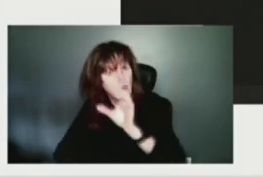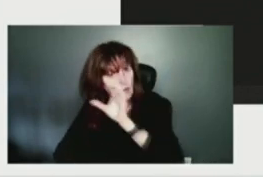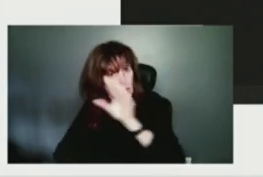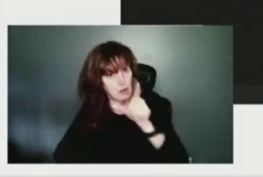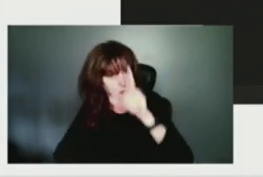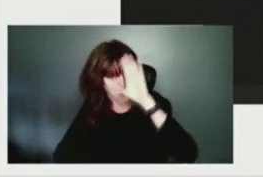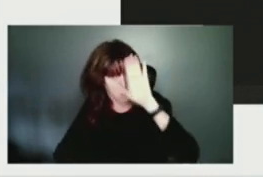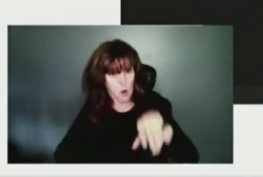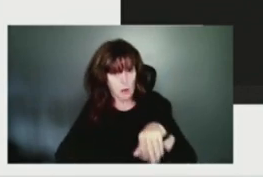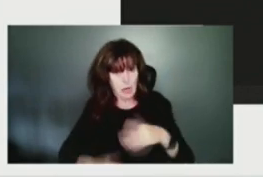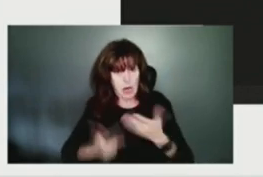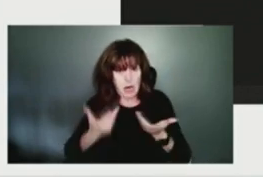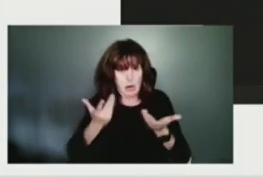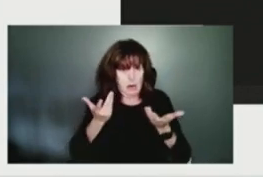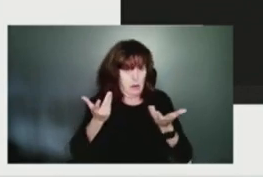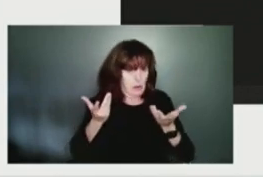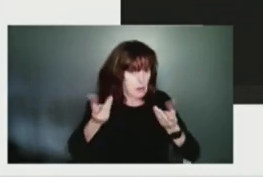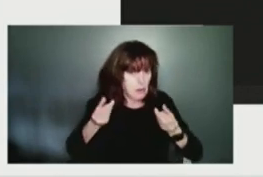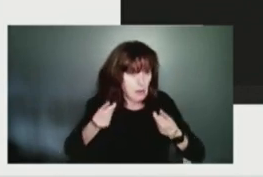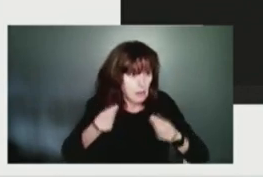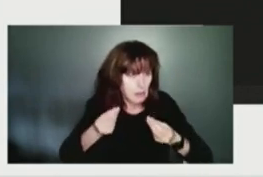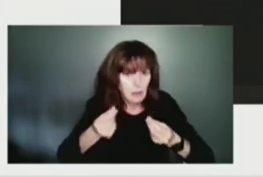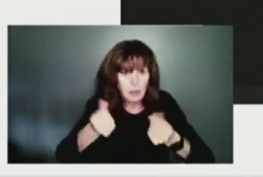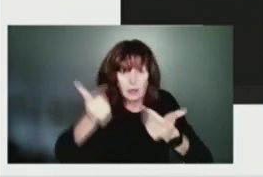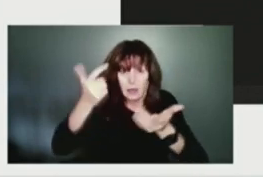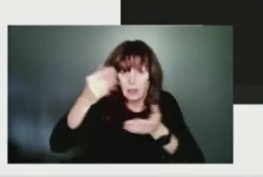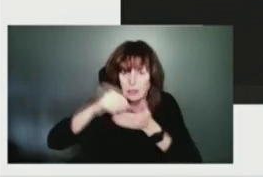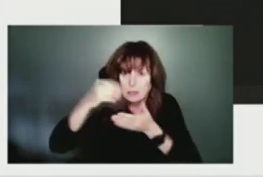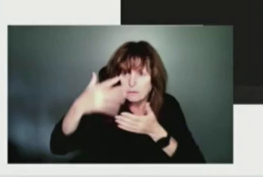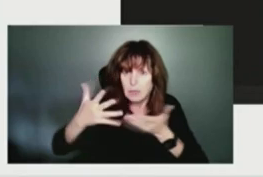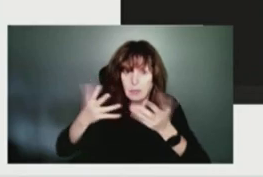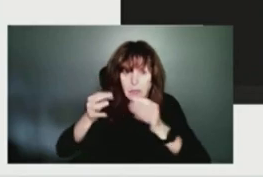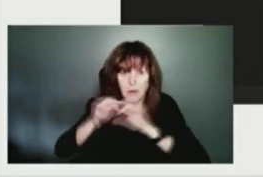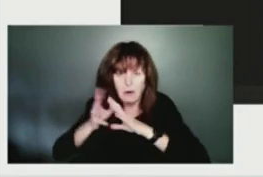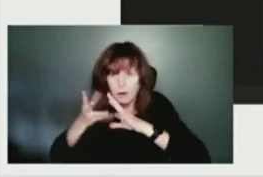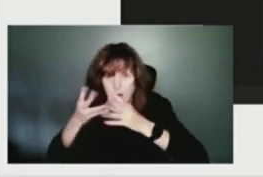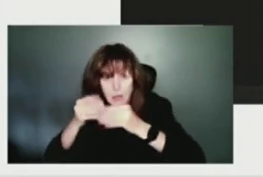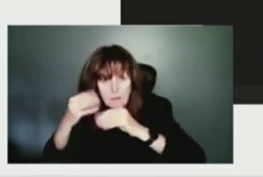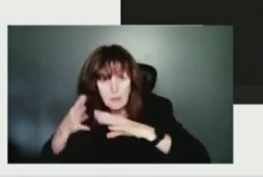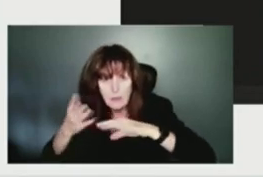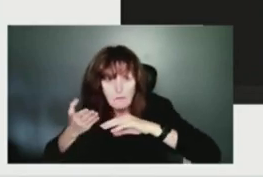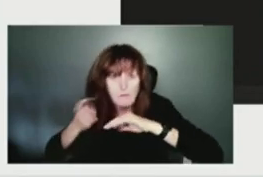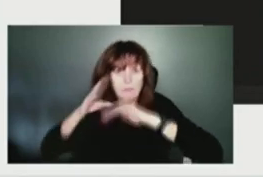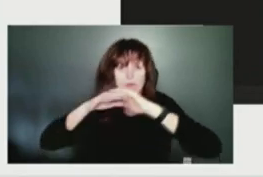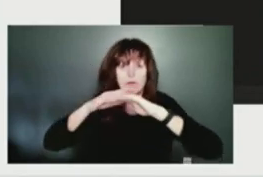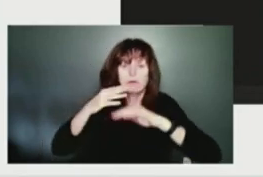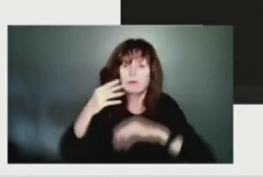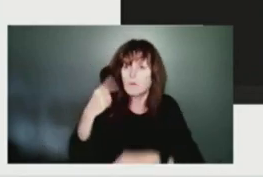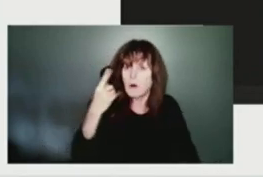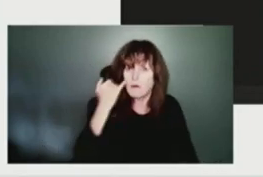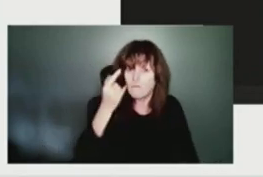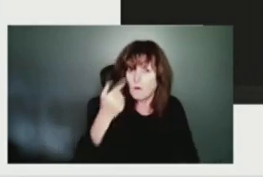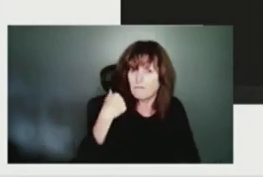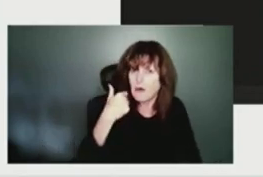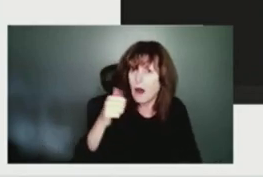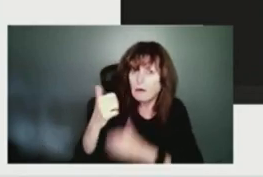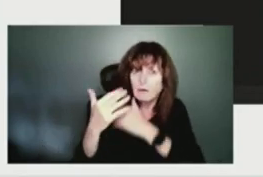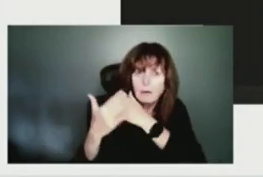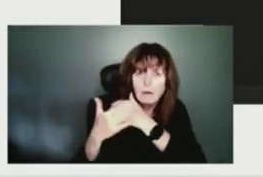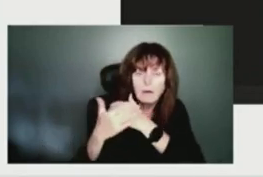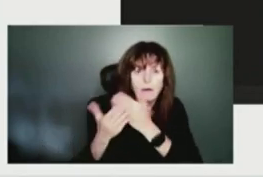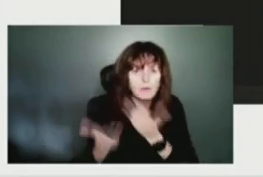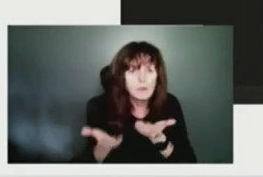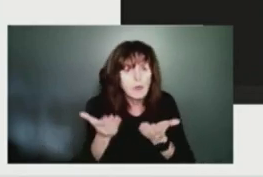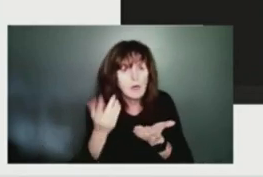of living increases, I was just wondering if you have any tips or suggestions on what people on limited budgets can do to put together an emergency